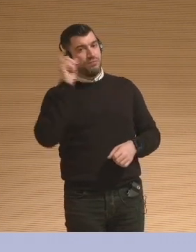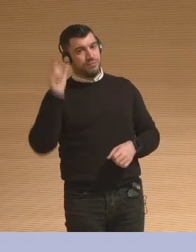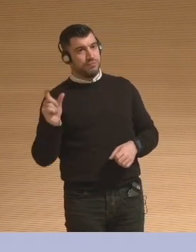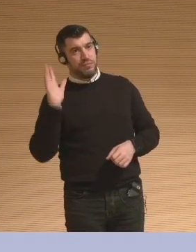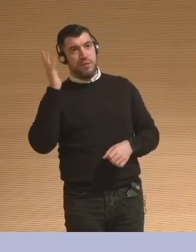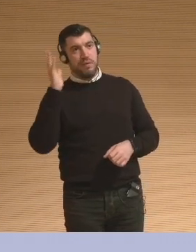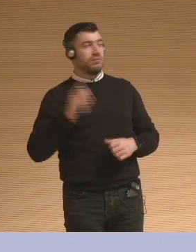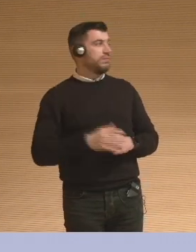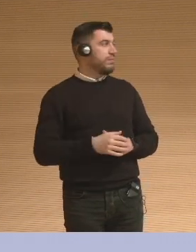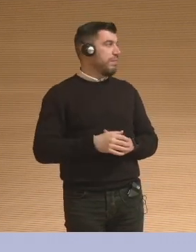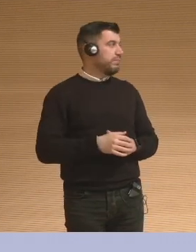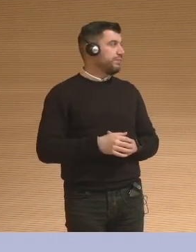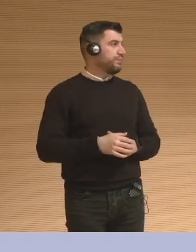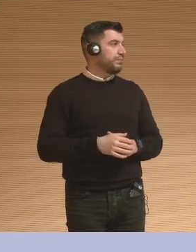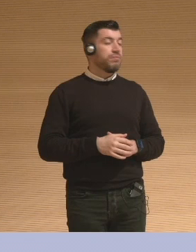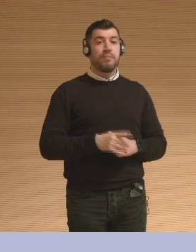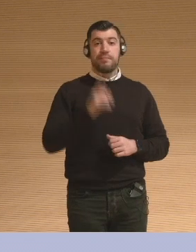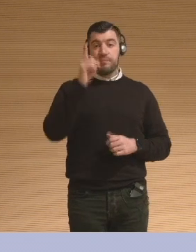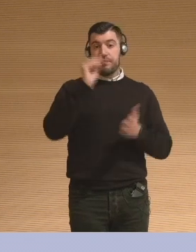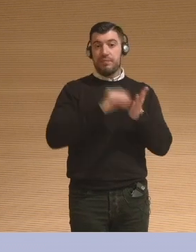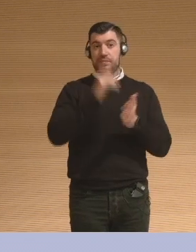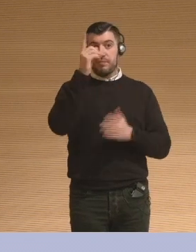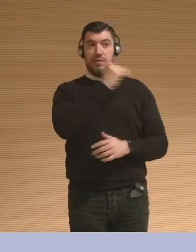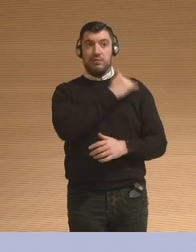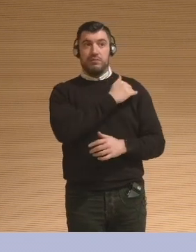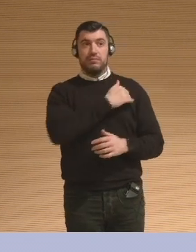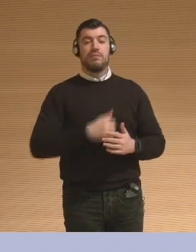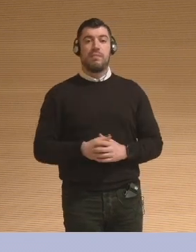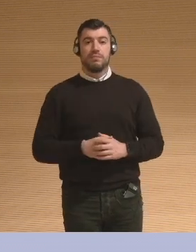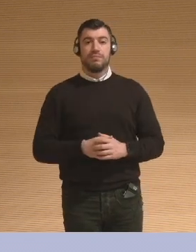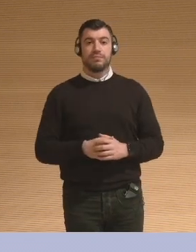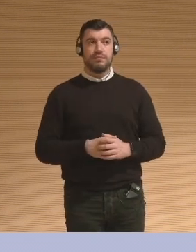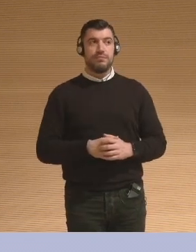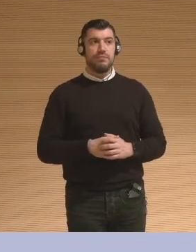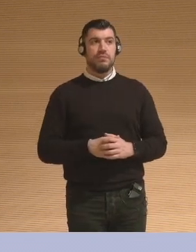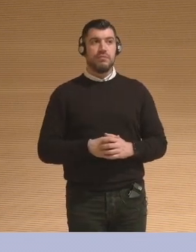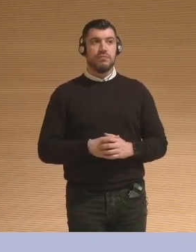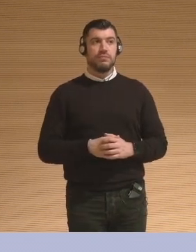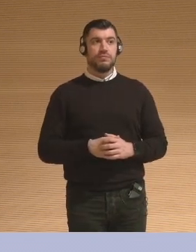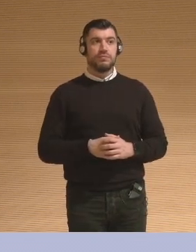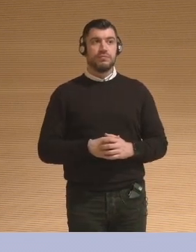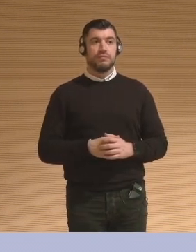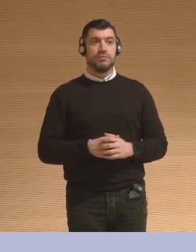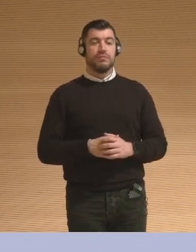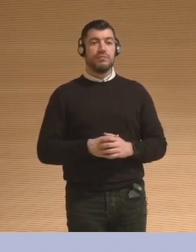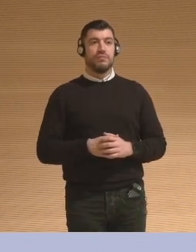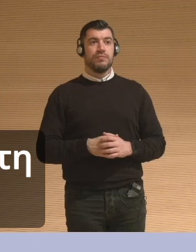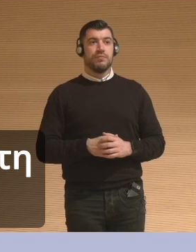One more question. Please, if you could state who you are and your affiliation.